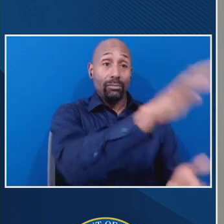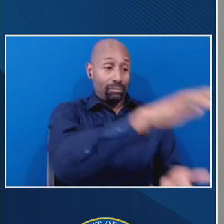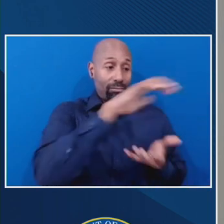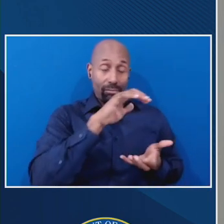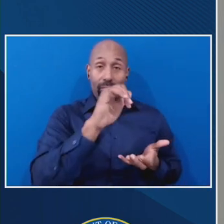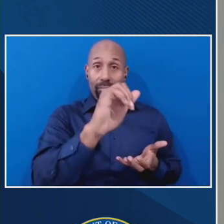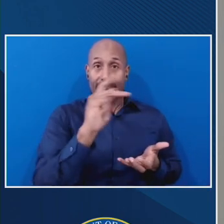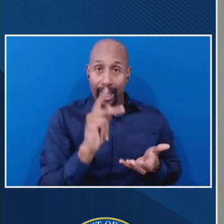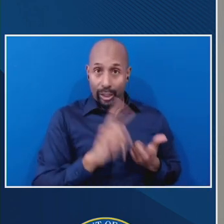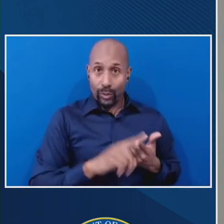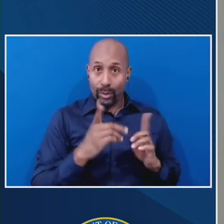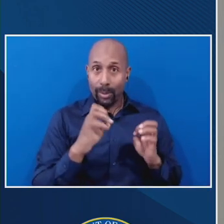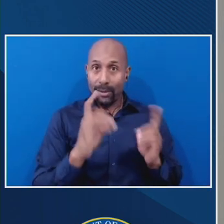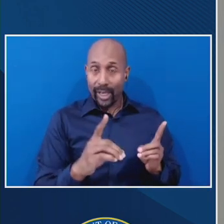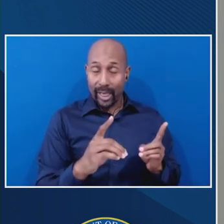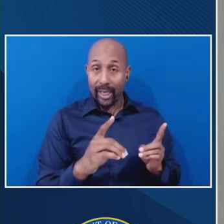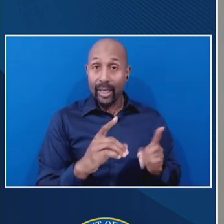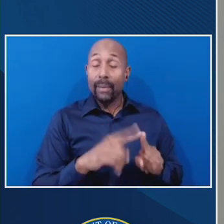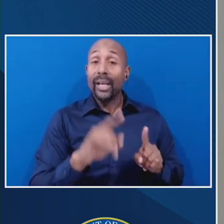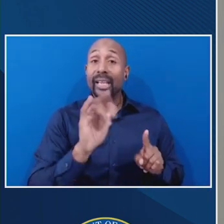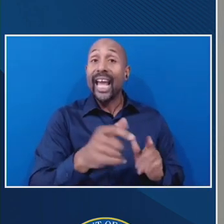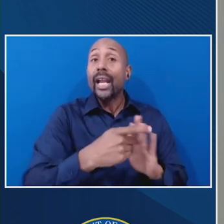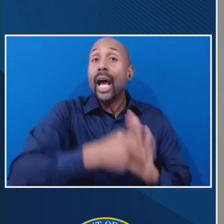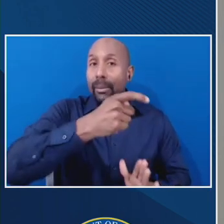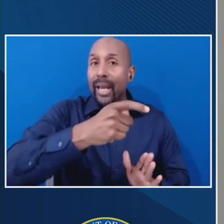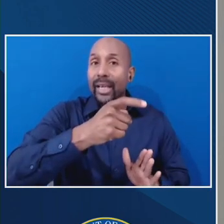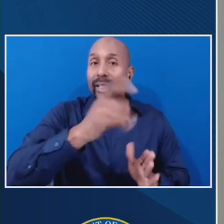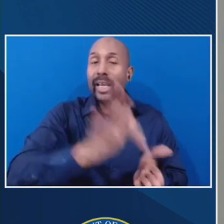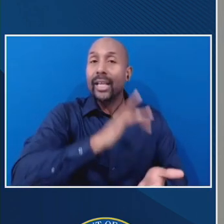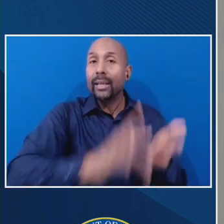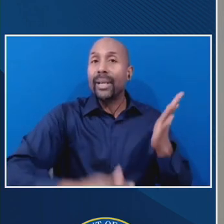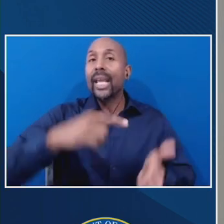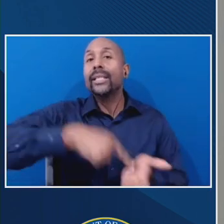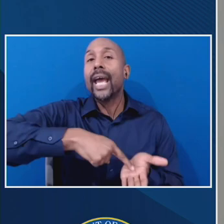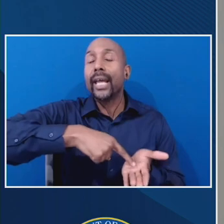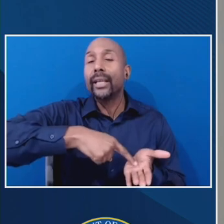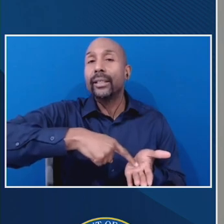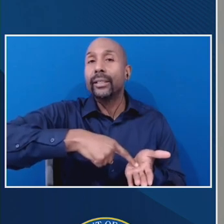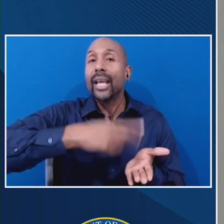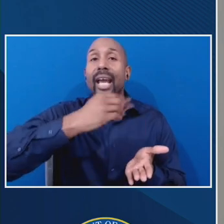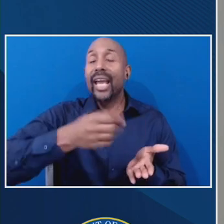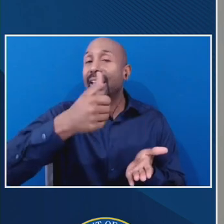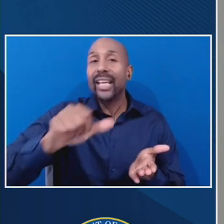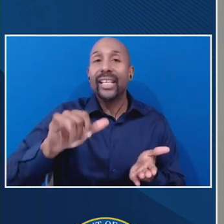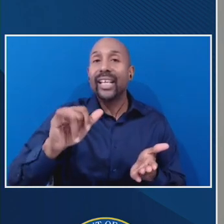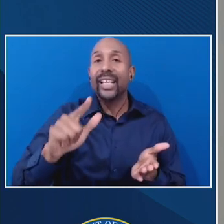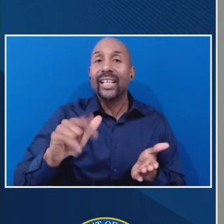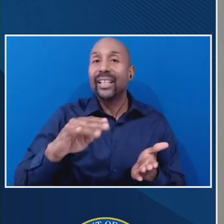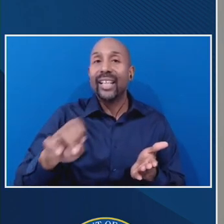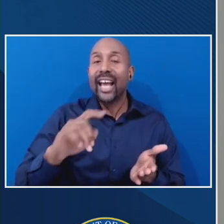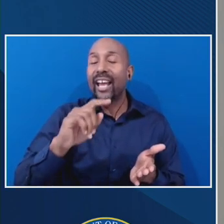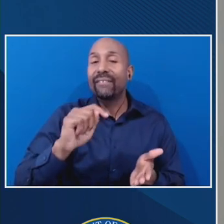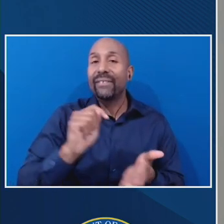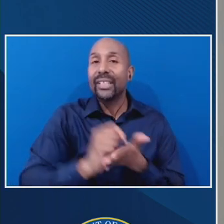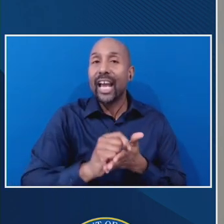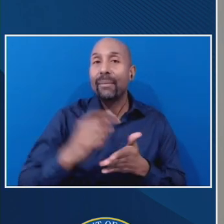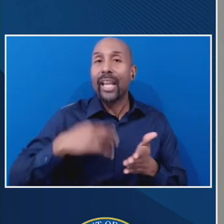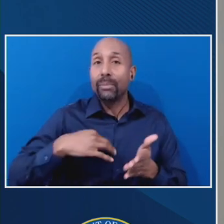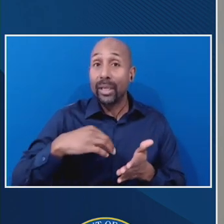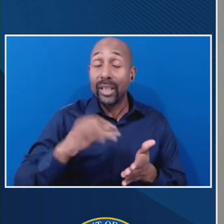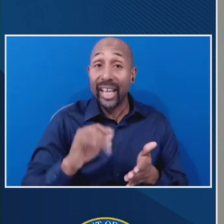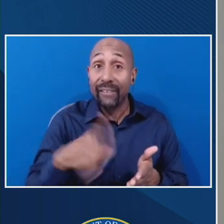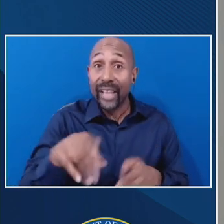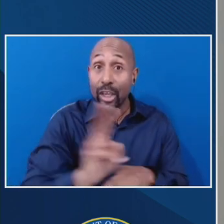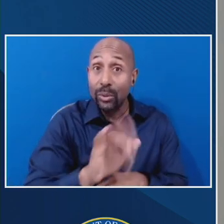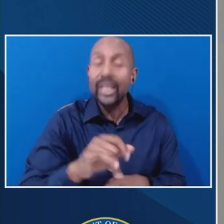automatically eliminates, um, both debt and any lifetime eligibility used. So when you return Pell grant funds in those